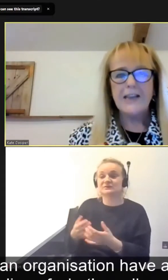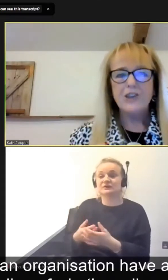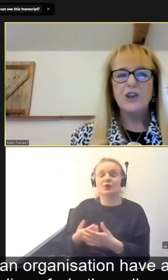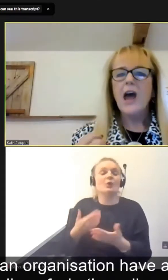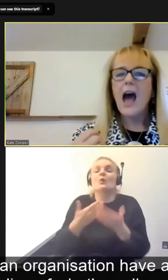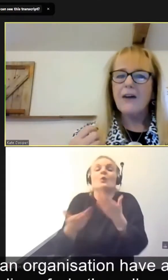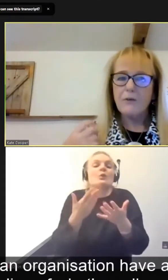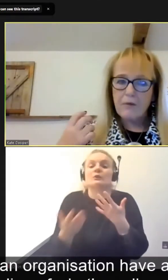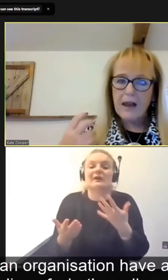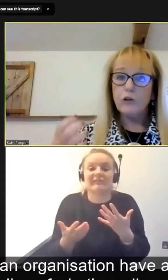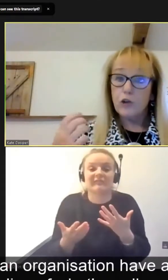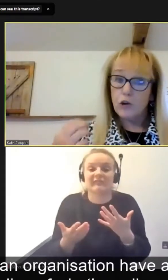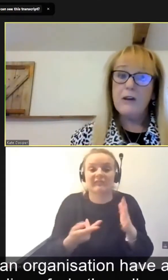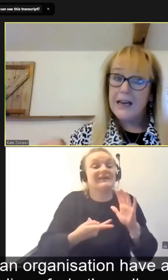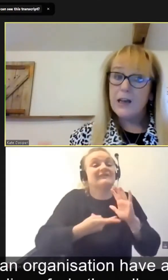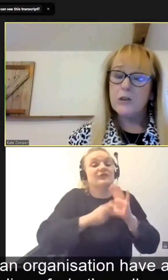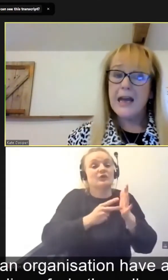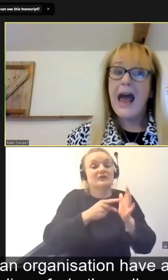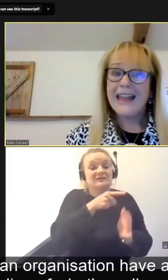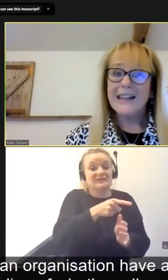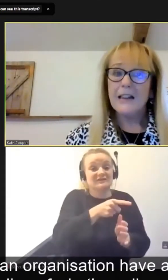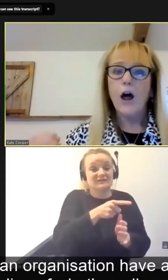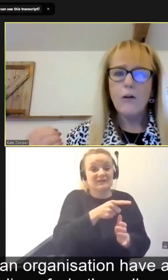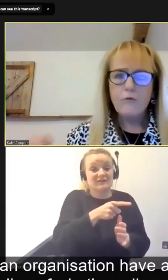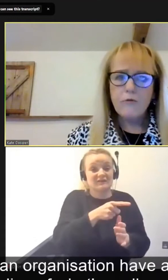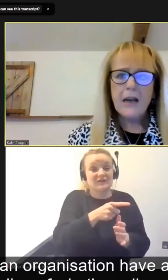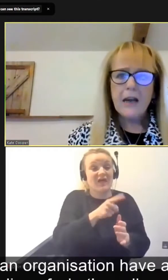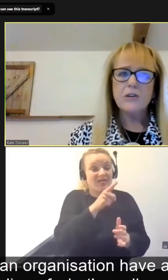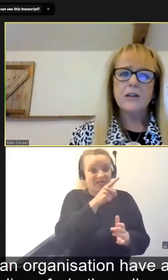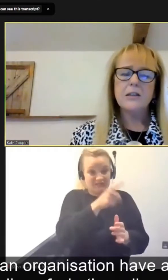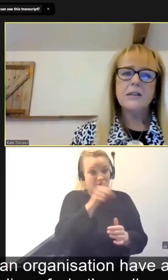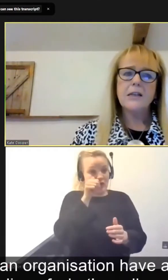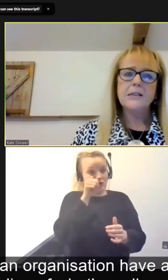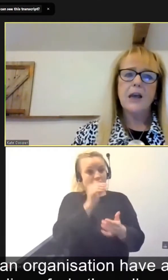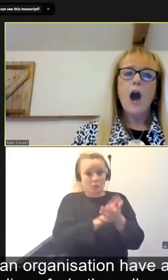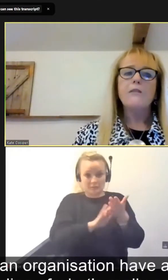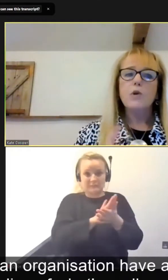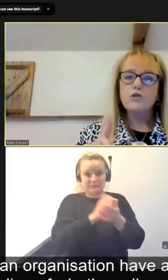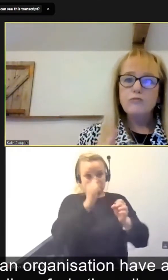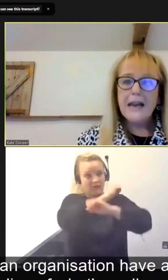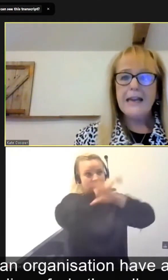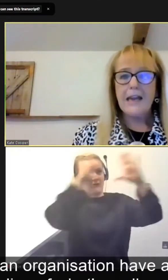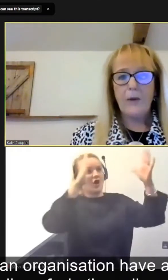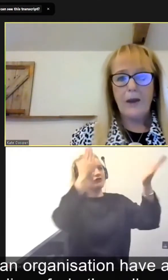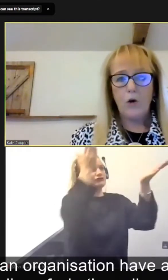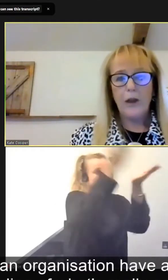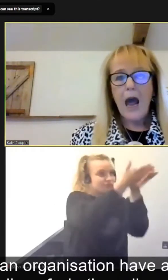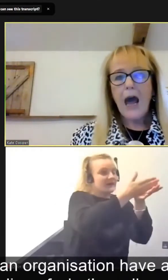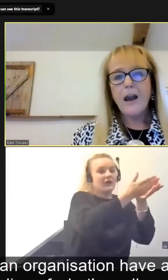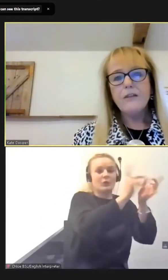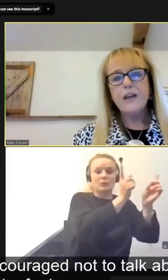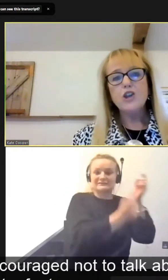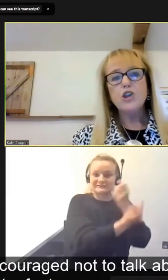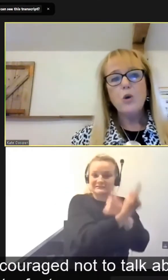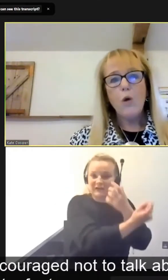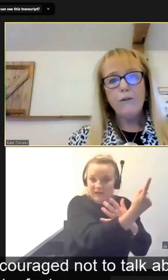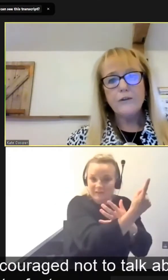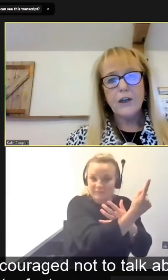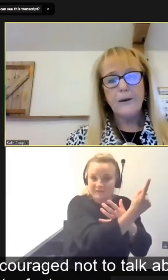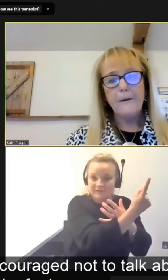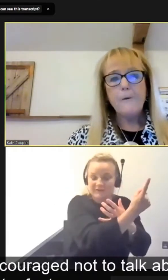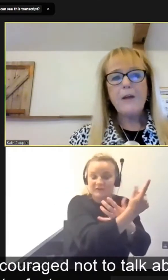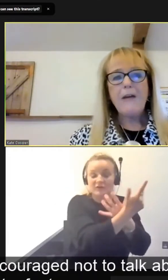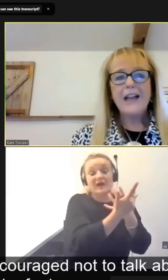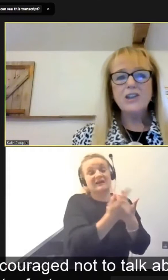organization have a real, really good handle, a really good understanding of what's really going on. And I think too